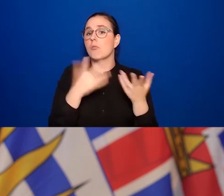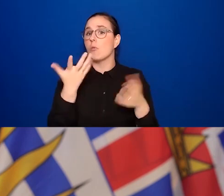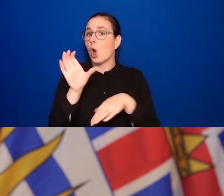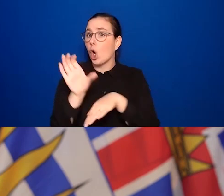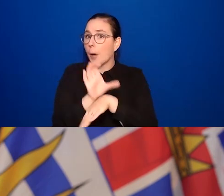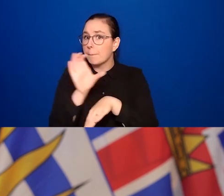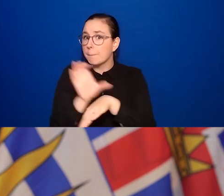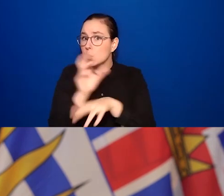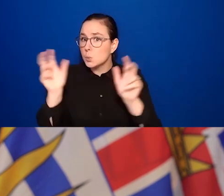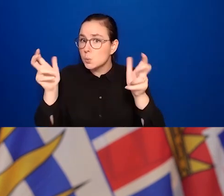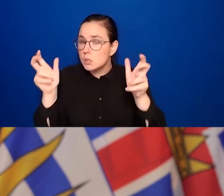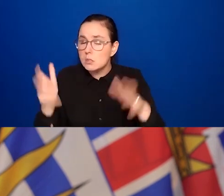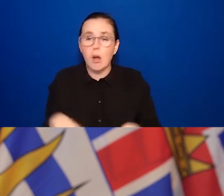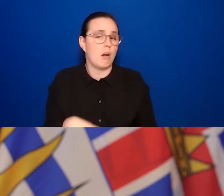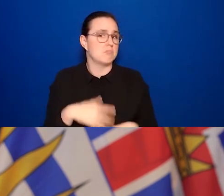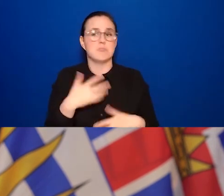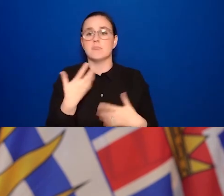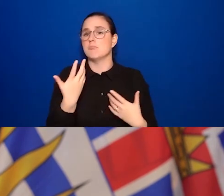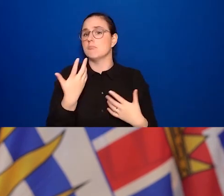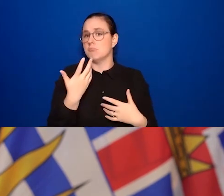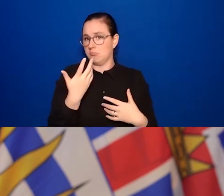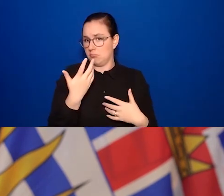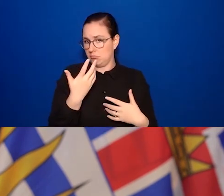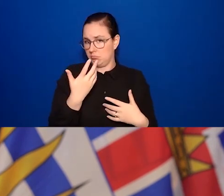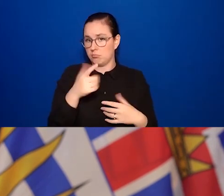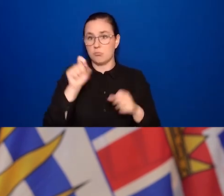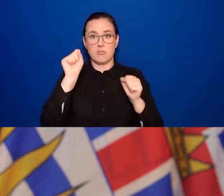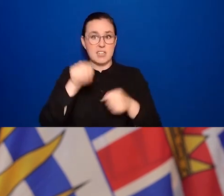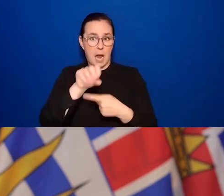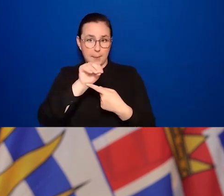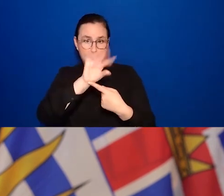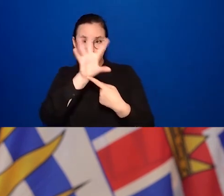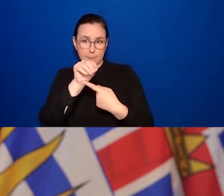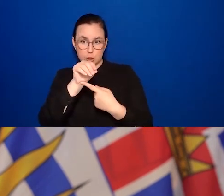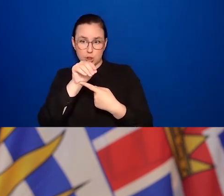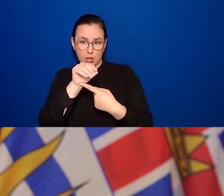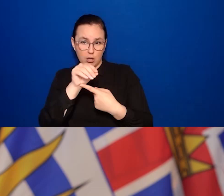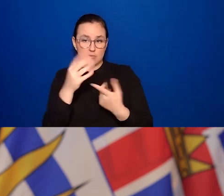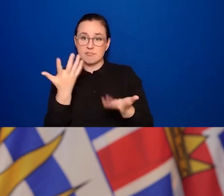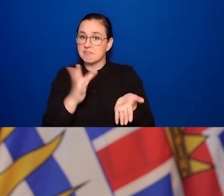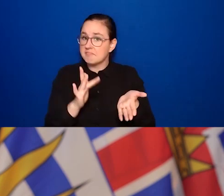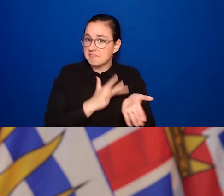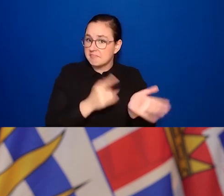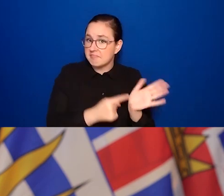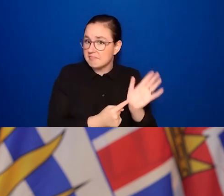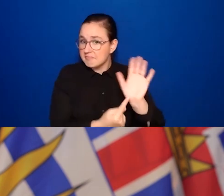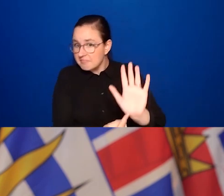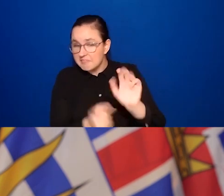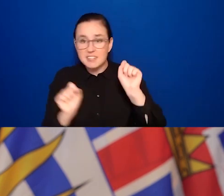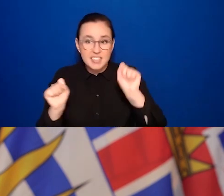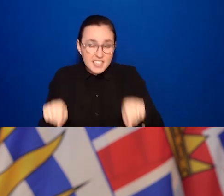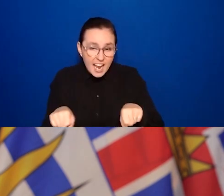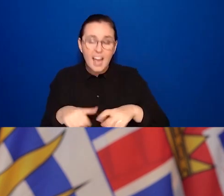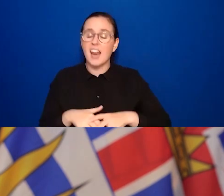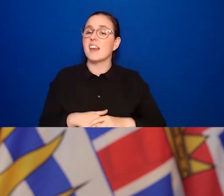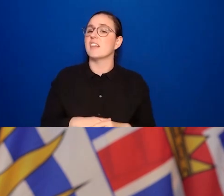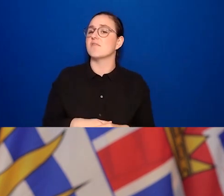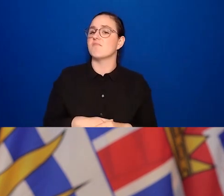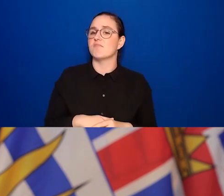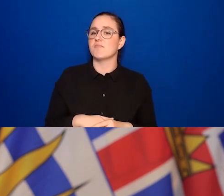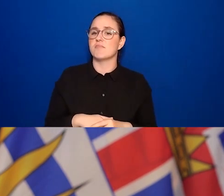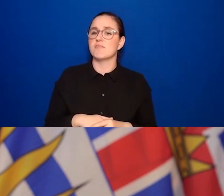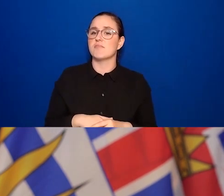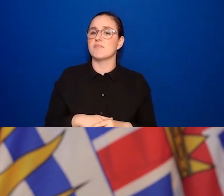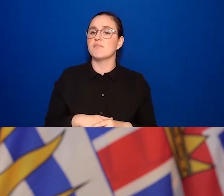as I learned this morning, pressing a screenshot, and then swiping so that it goes into your pictures on your